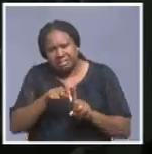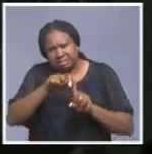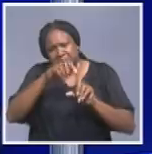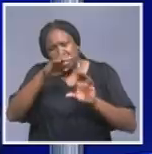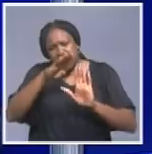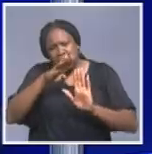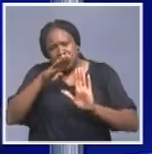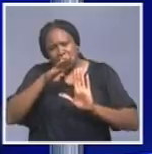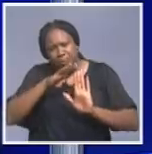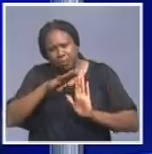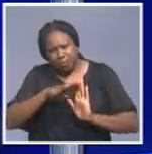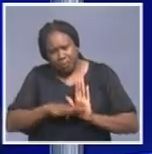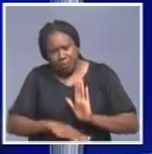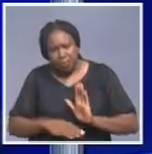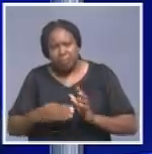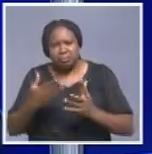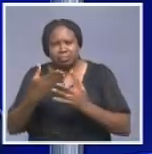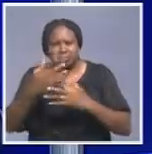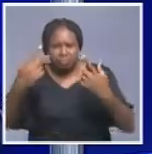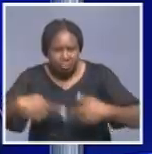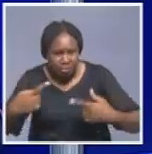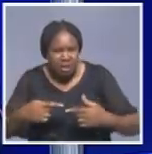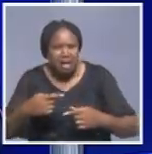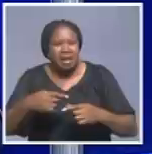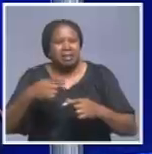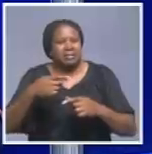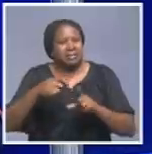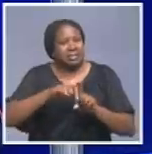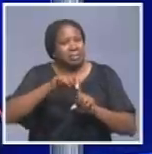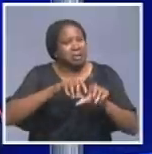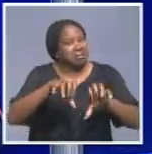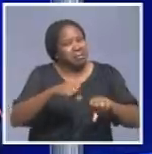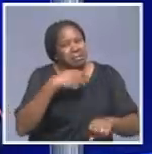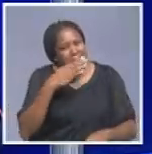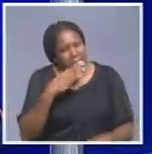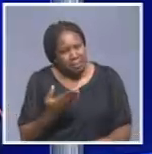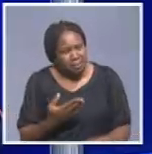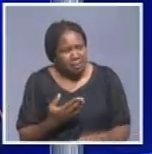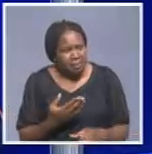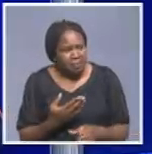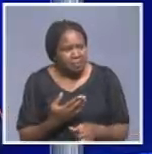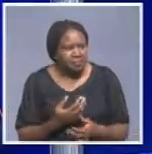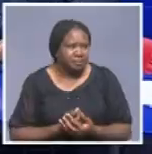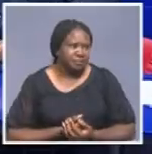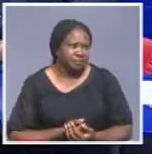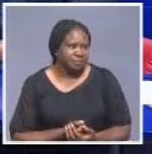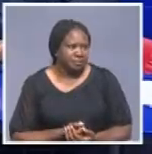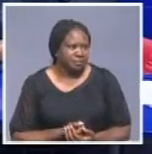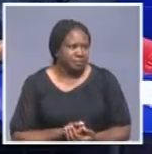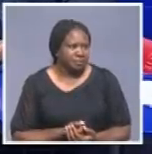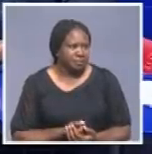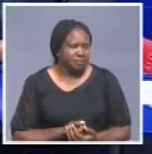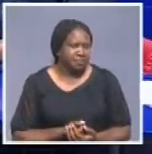comes through the screening, the temperature was not detected. It's abnormal. You have announced,